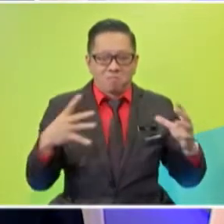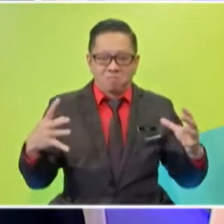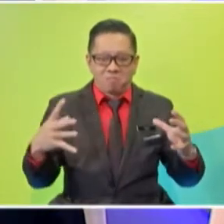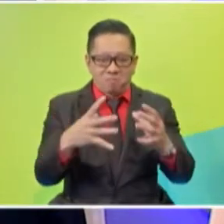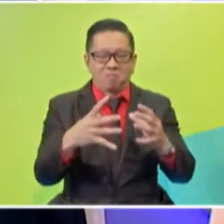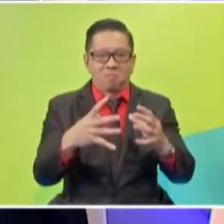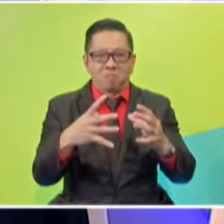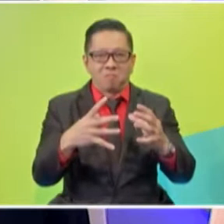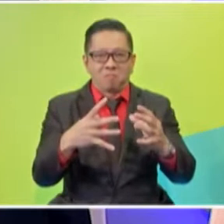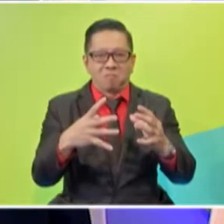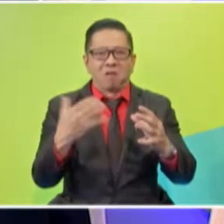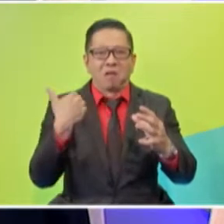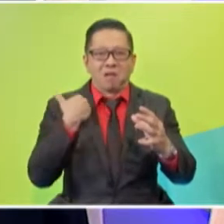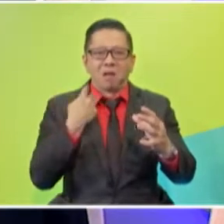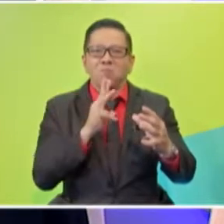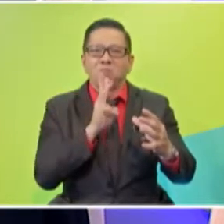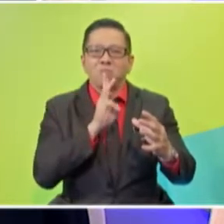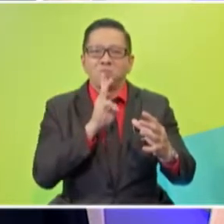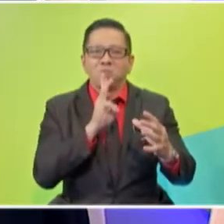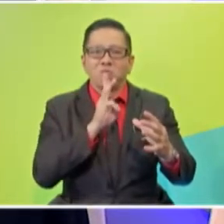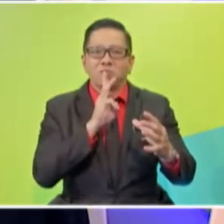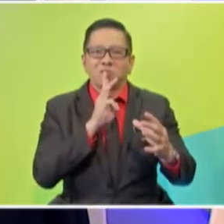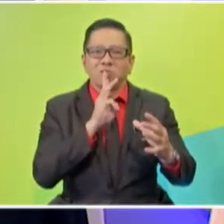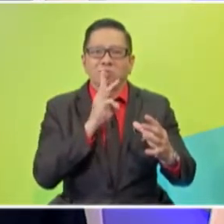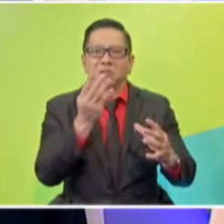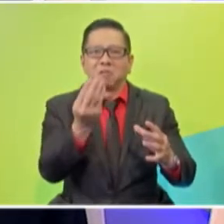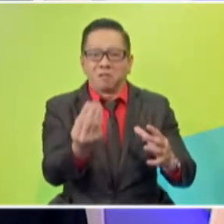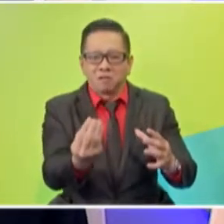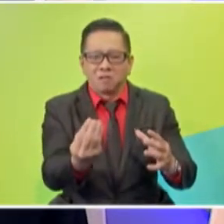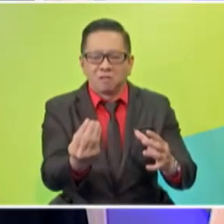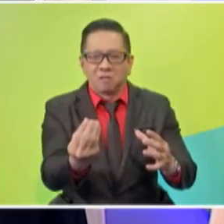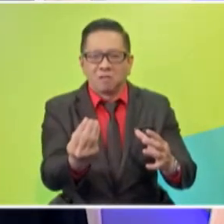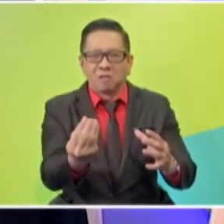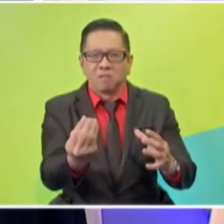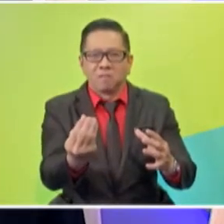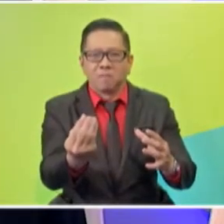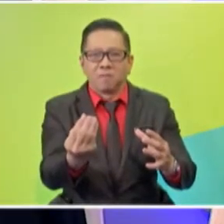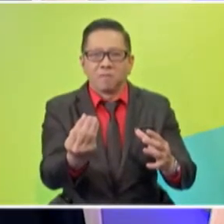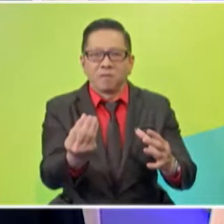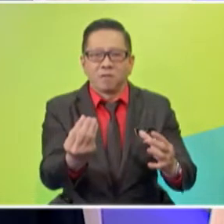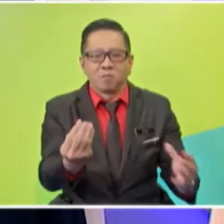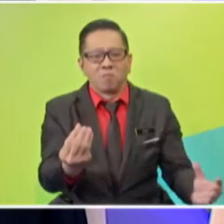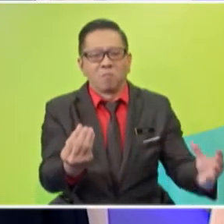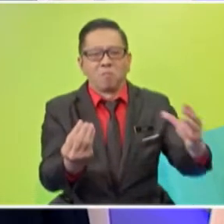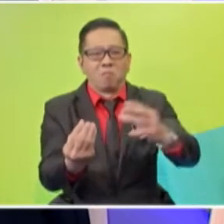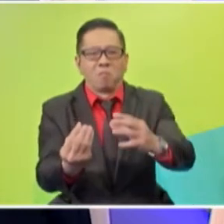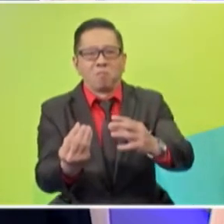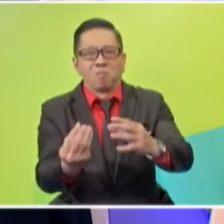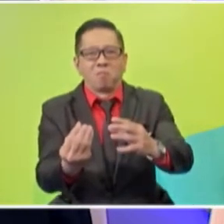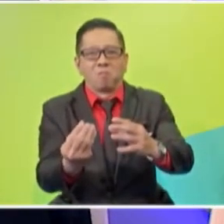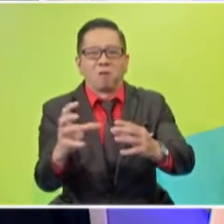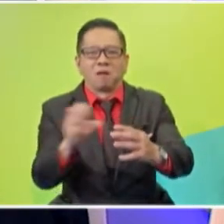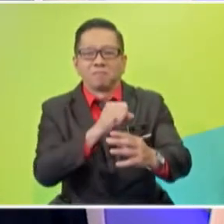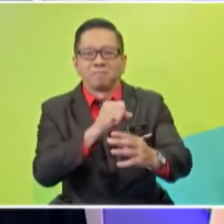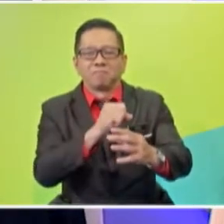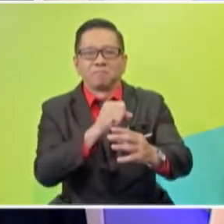jungle. So, they have water in one pond, let's say. They want to have the water there. So, they have to go fast and have it because the water